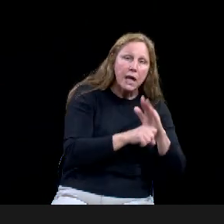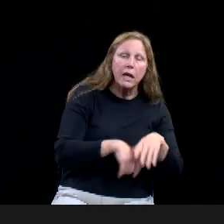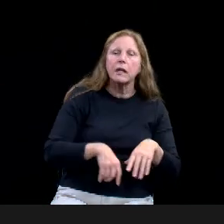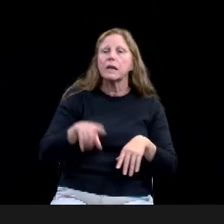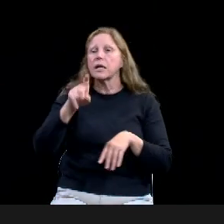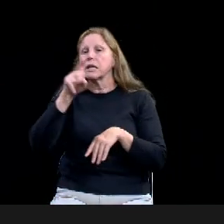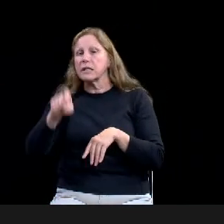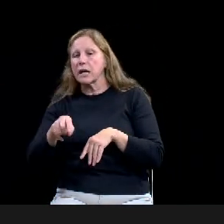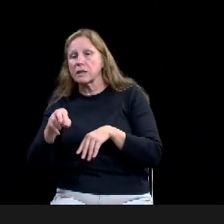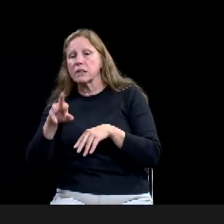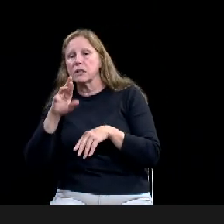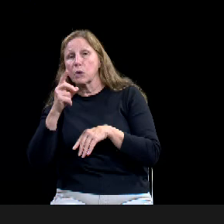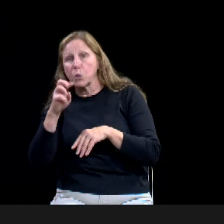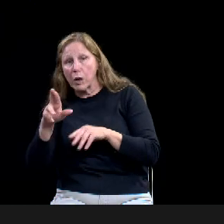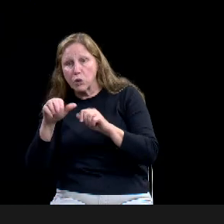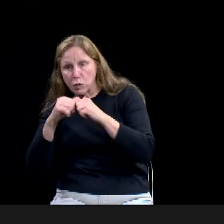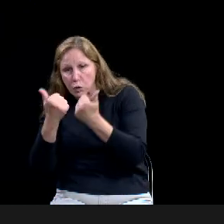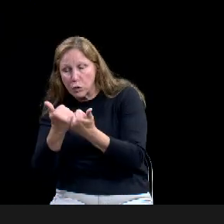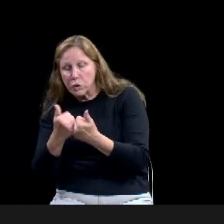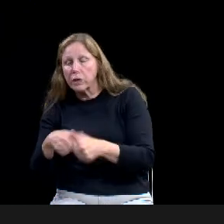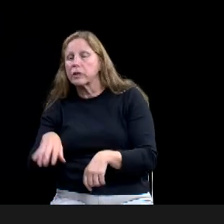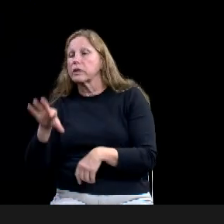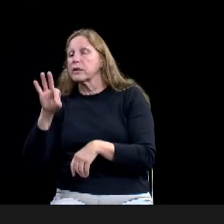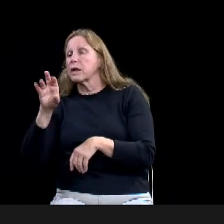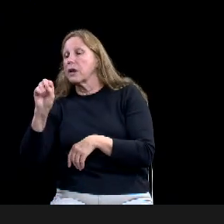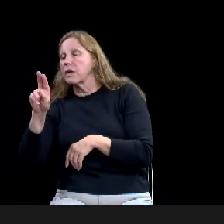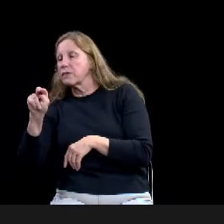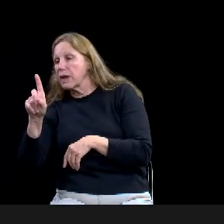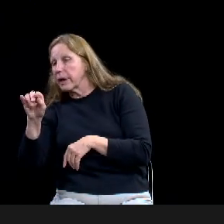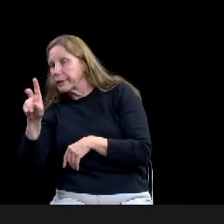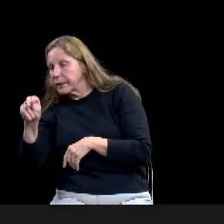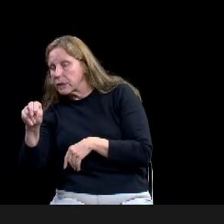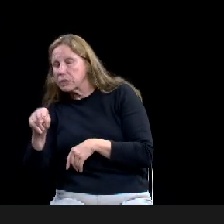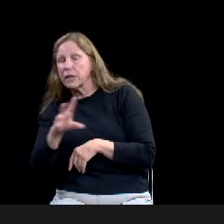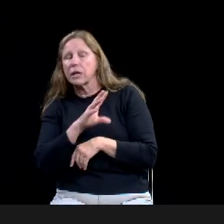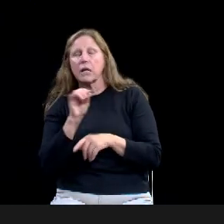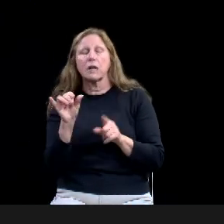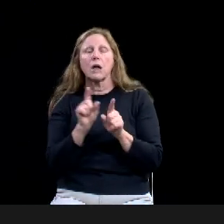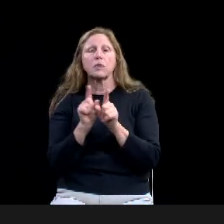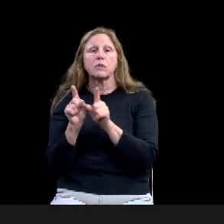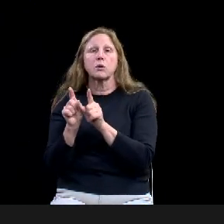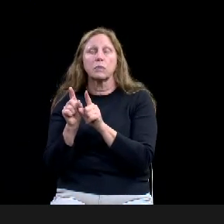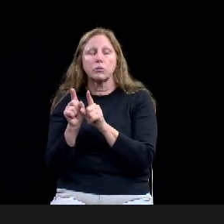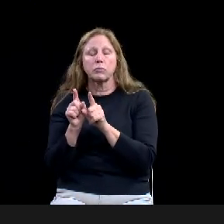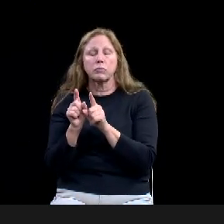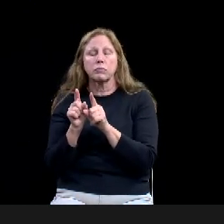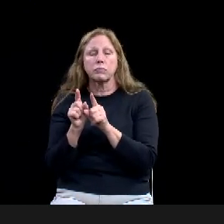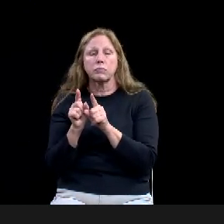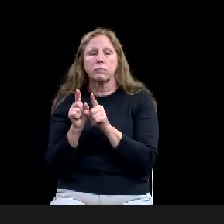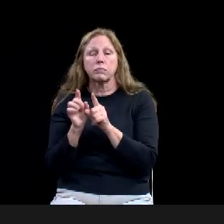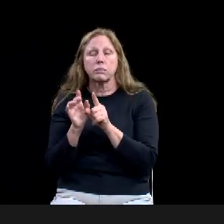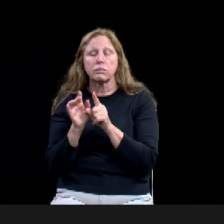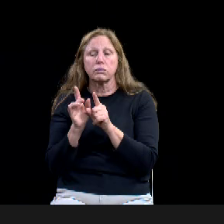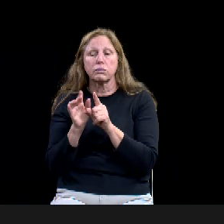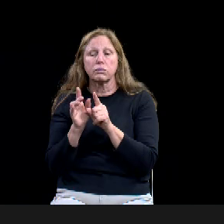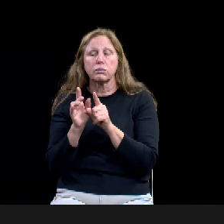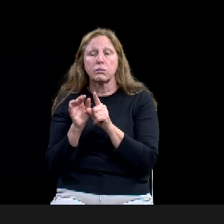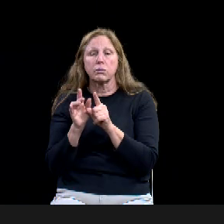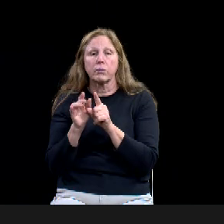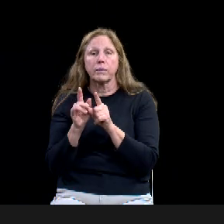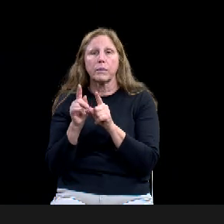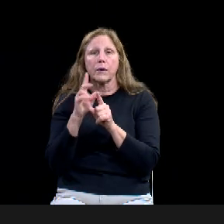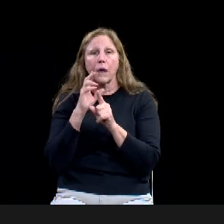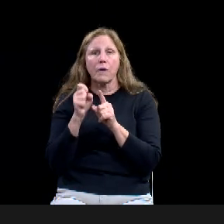as a, as a return for the half century of services and support that they provided the city. So in summary,